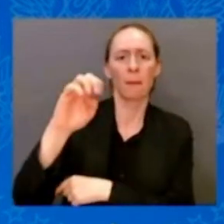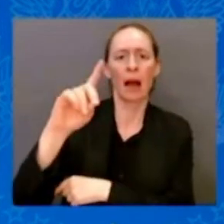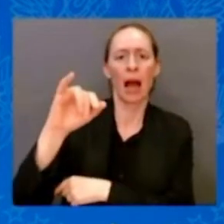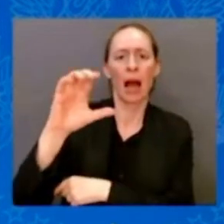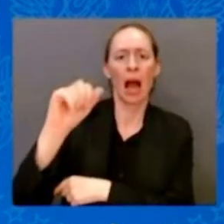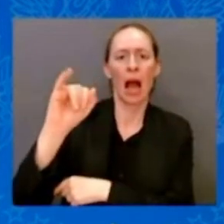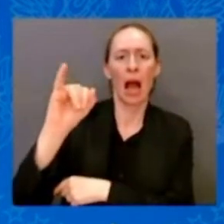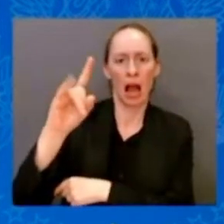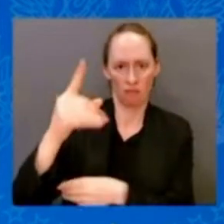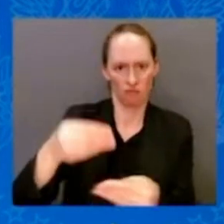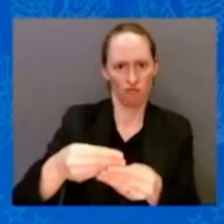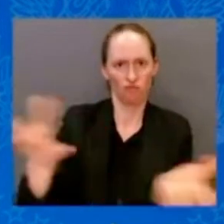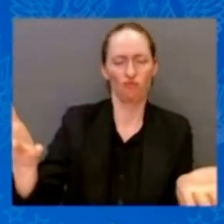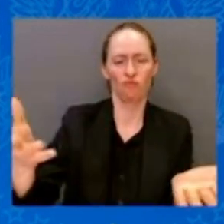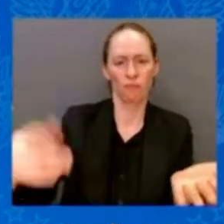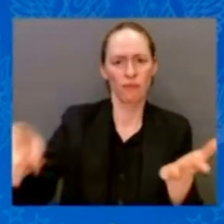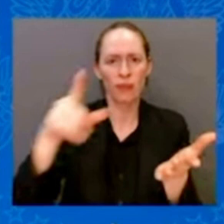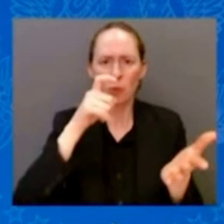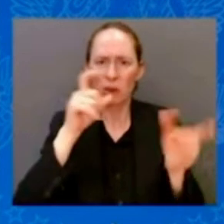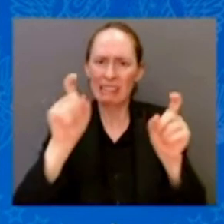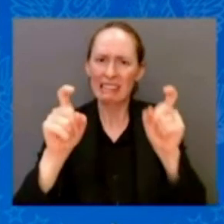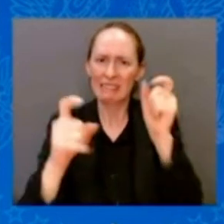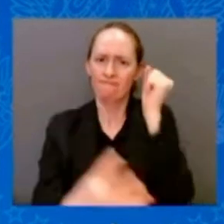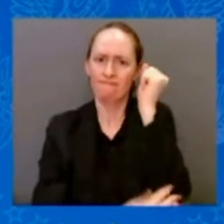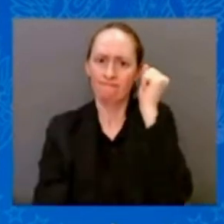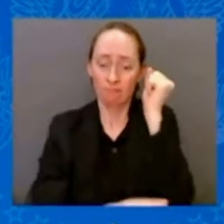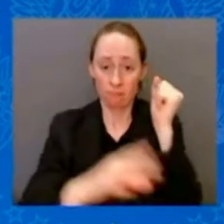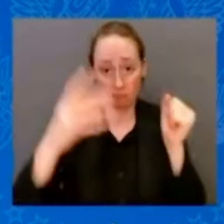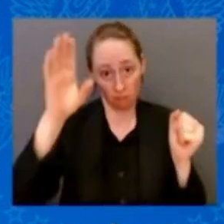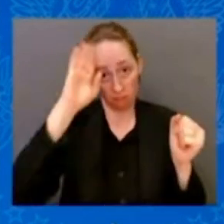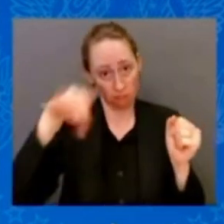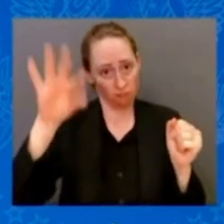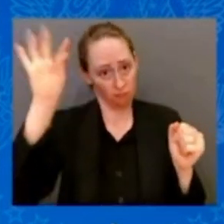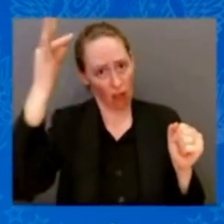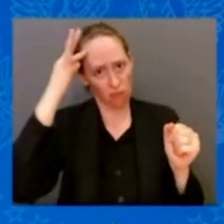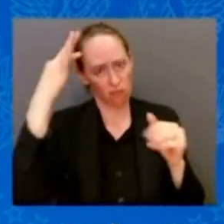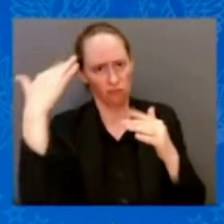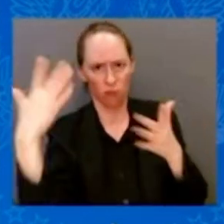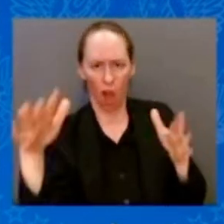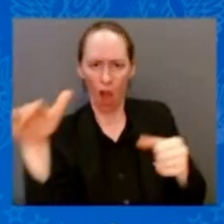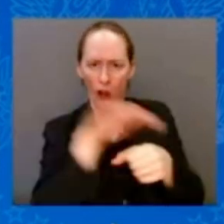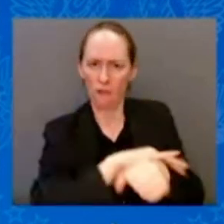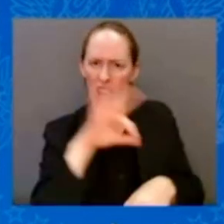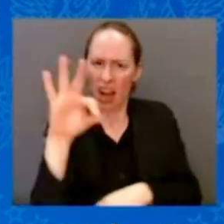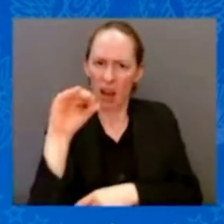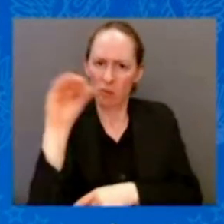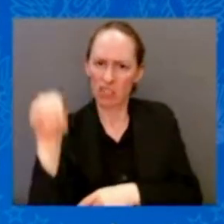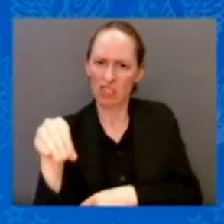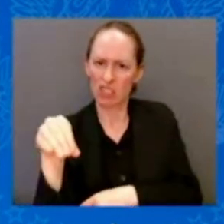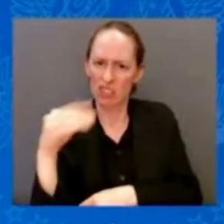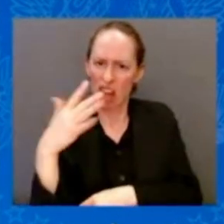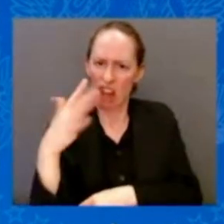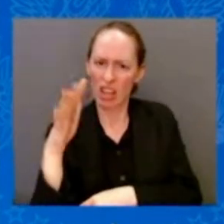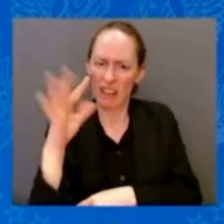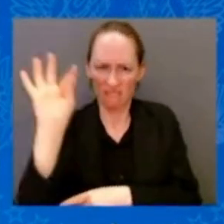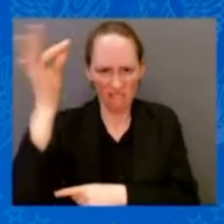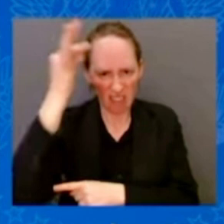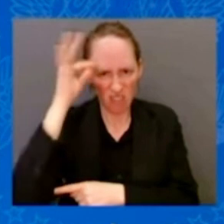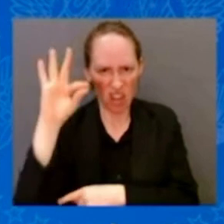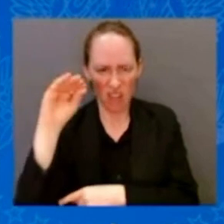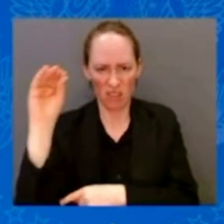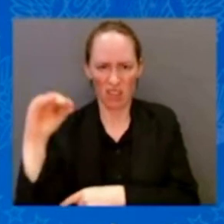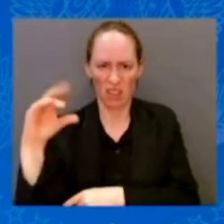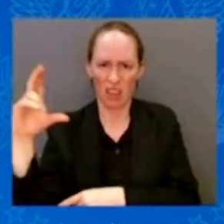cost. That's the deal. Ninety percent. Well, guess what? The state only pays 10 percent.